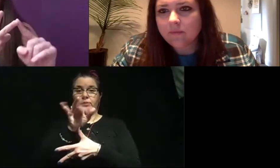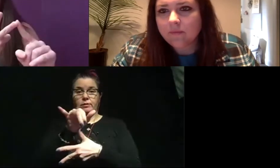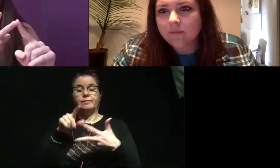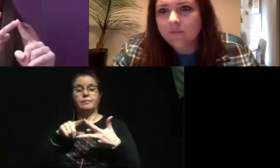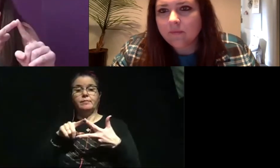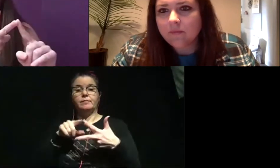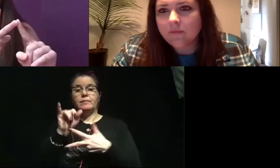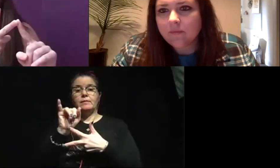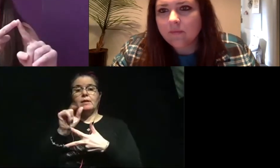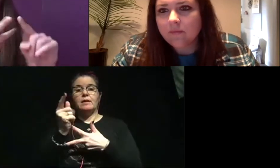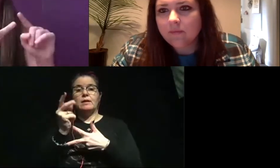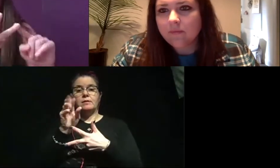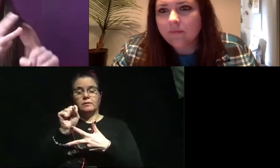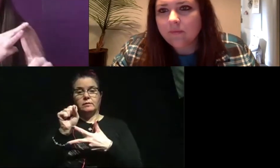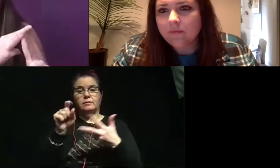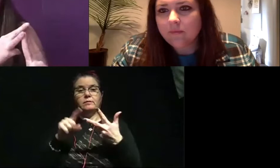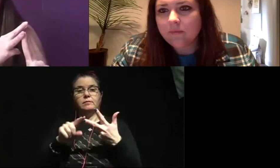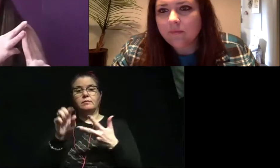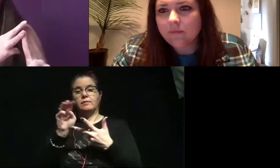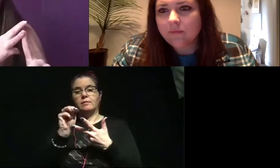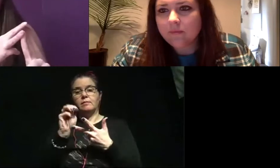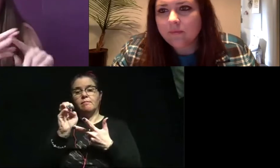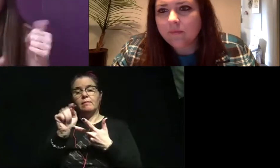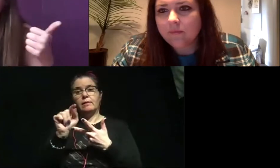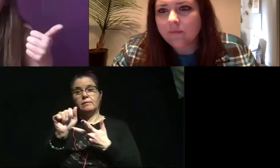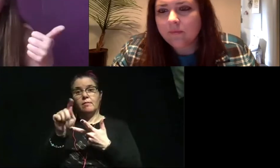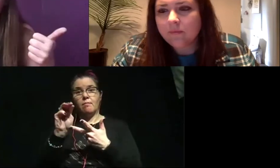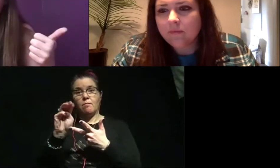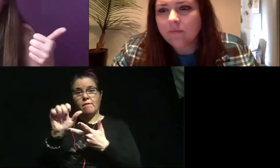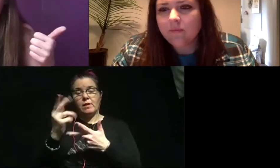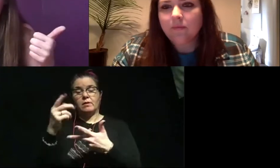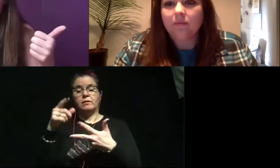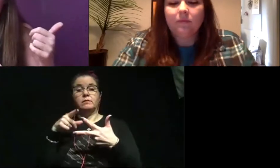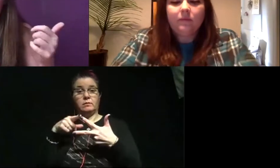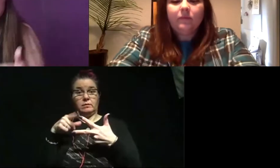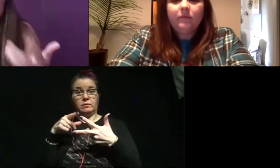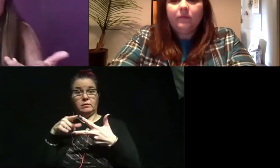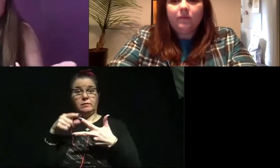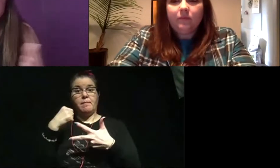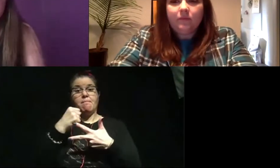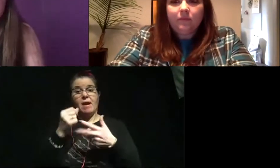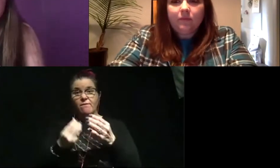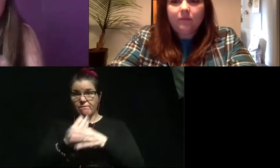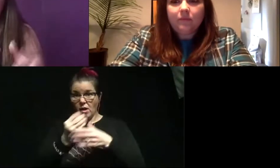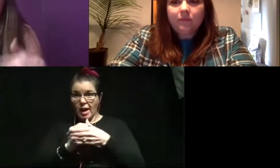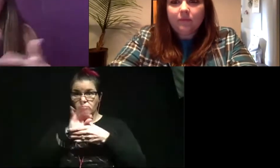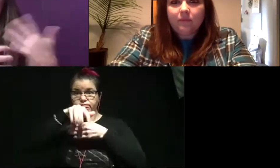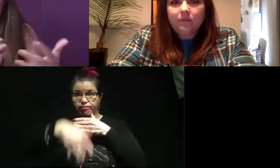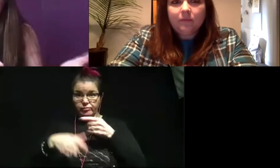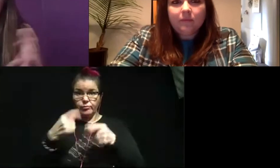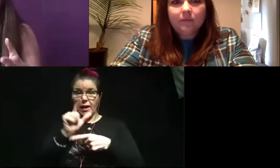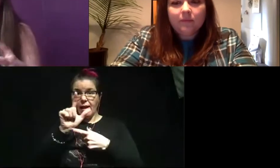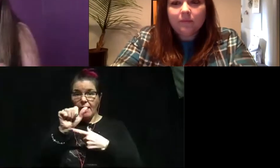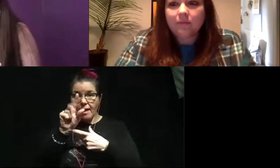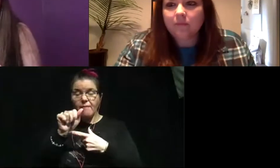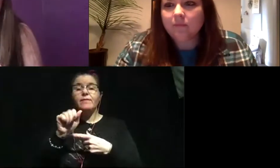igneous, and metamorphic. Igneous rocks are made from volcanics, right? So they're lava and magma